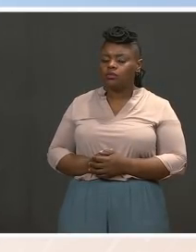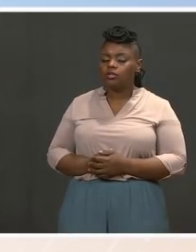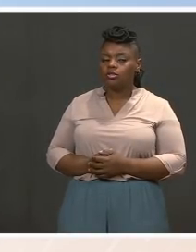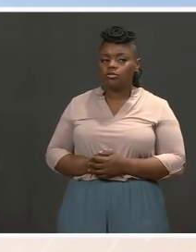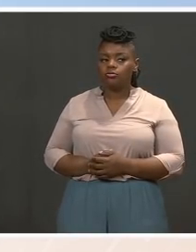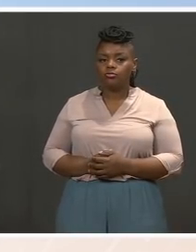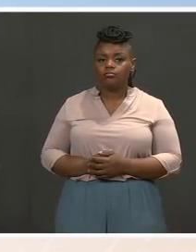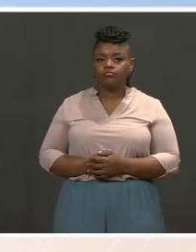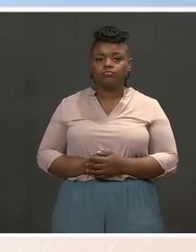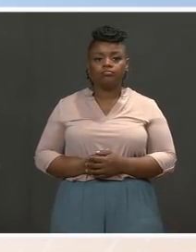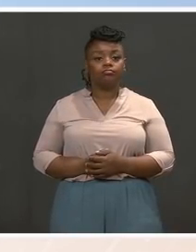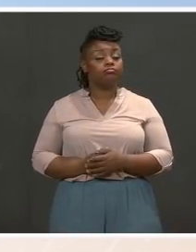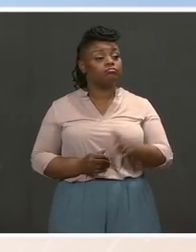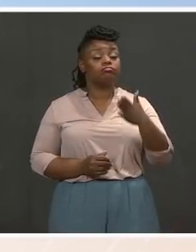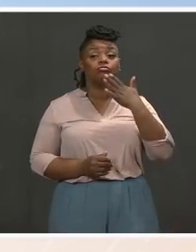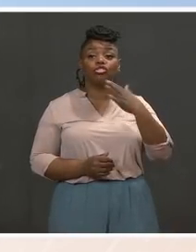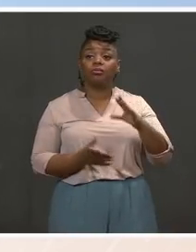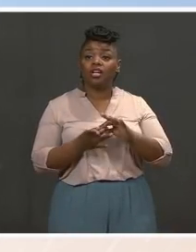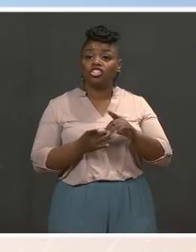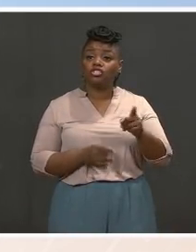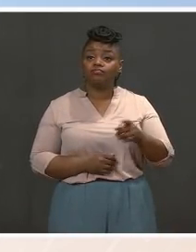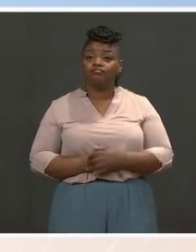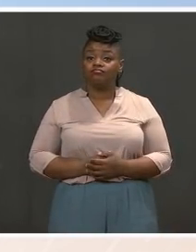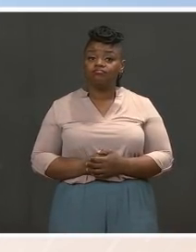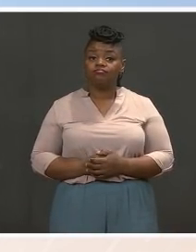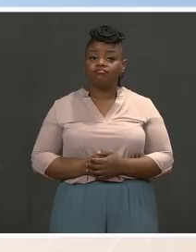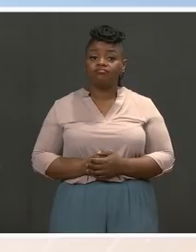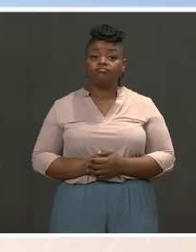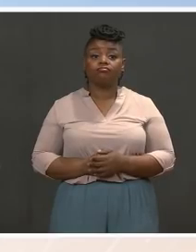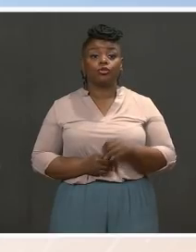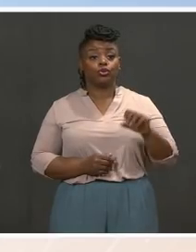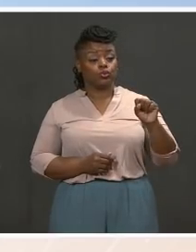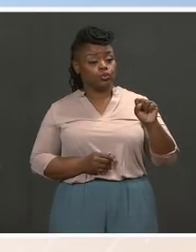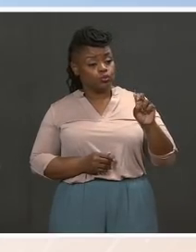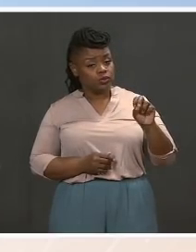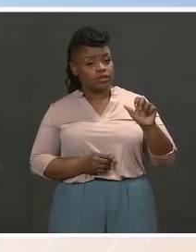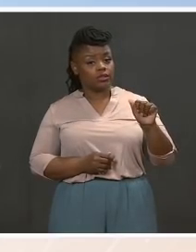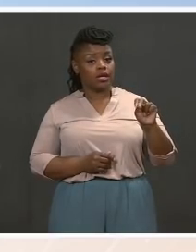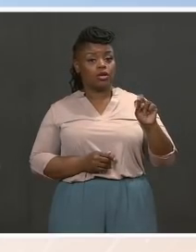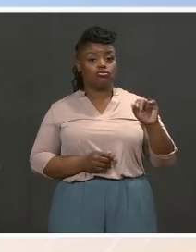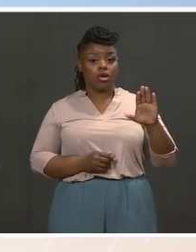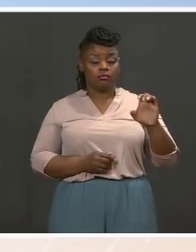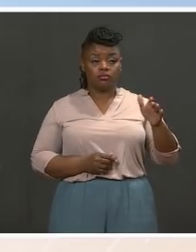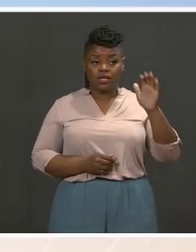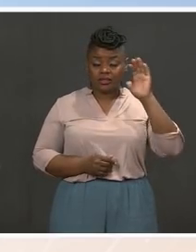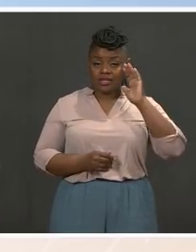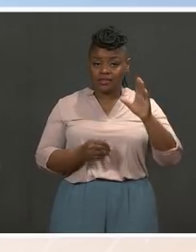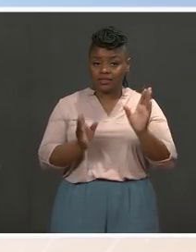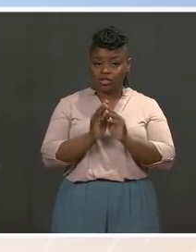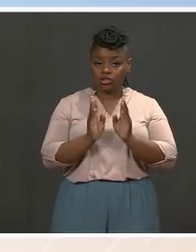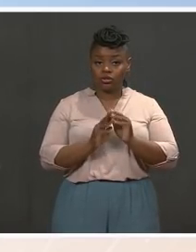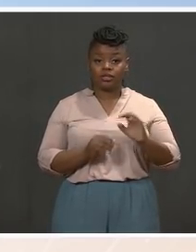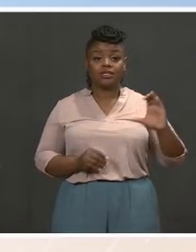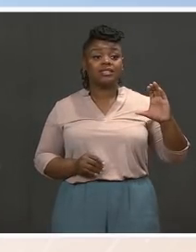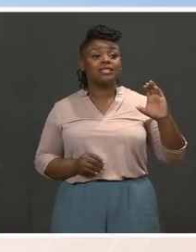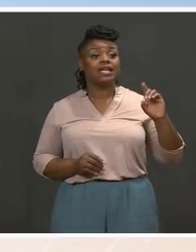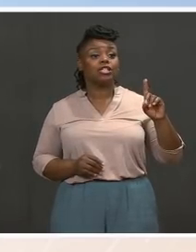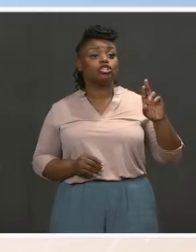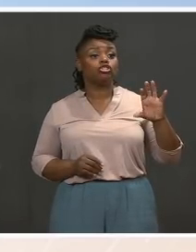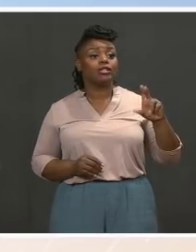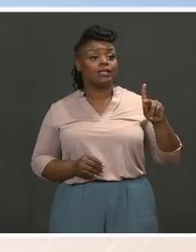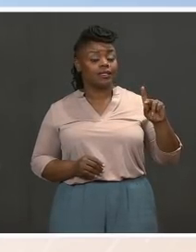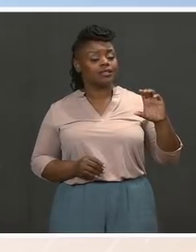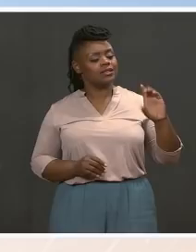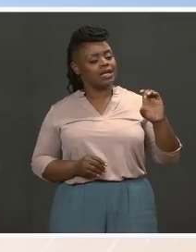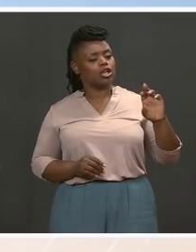Cedric and Susan Rice, who have been doing listening sessions for some time, and obviously those will continue to pick up. Obviously, the Vice